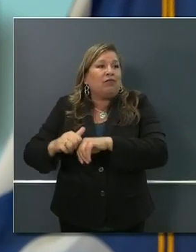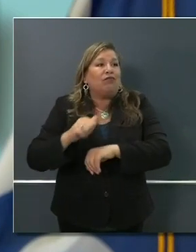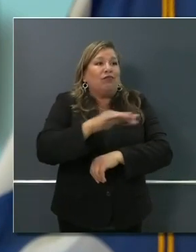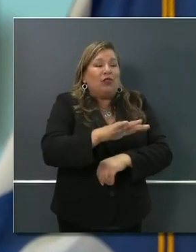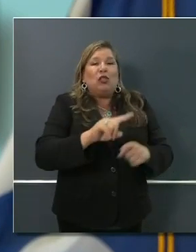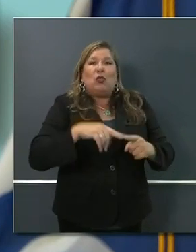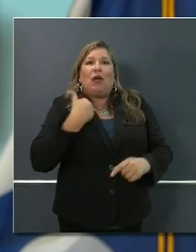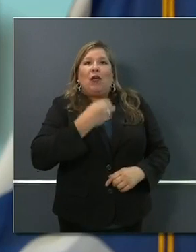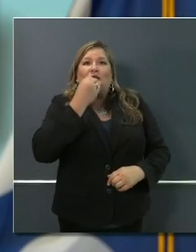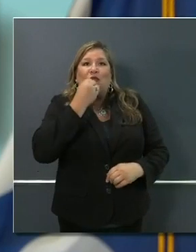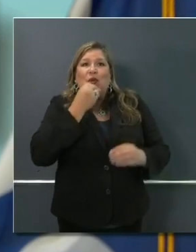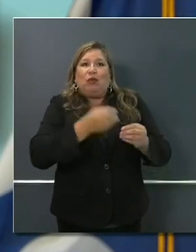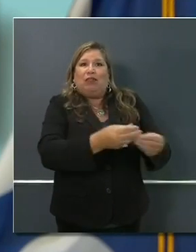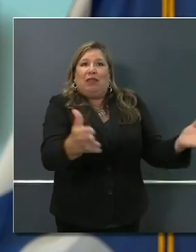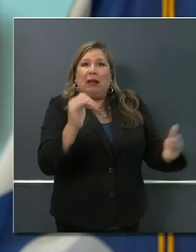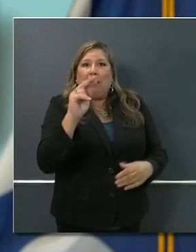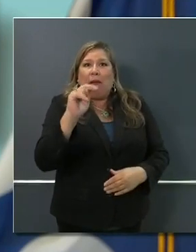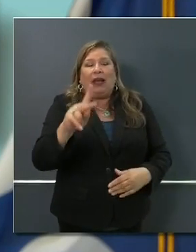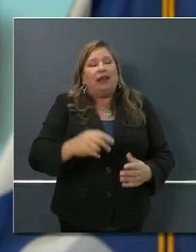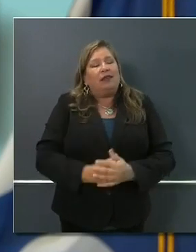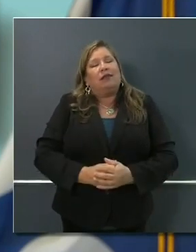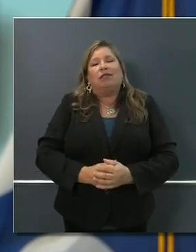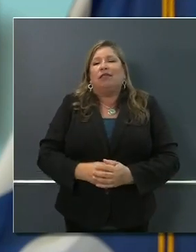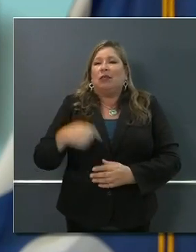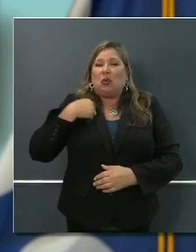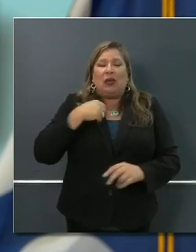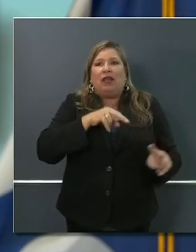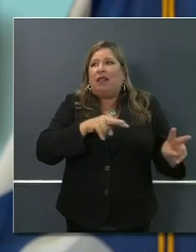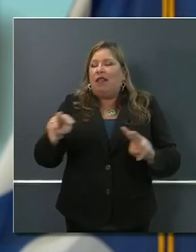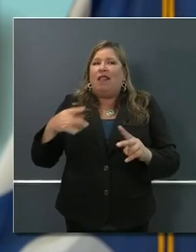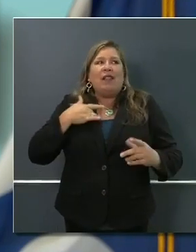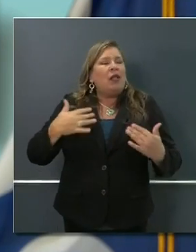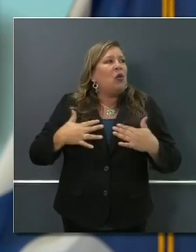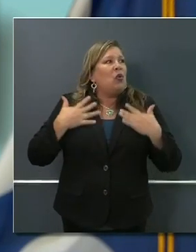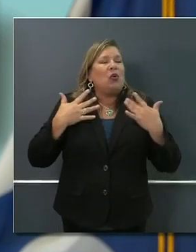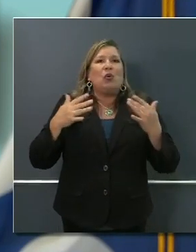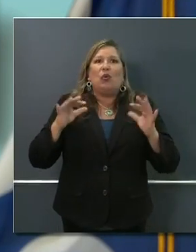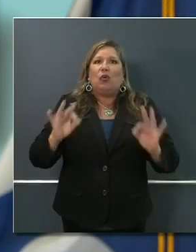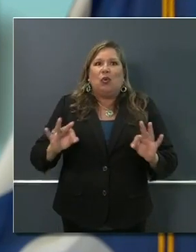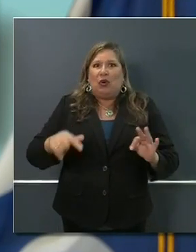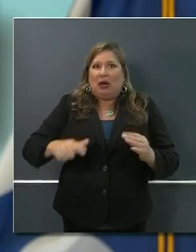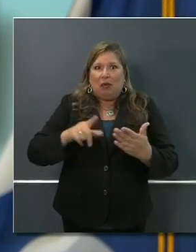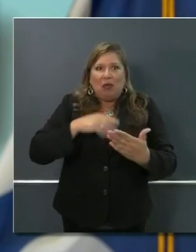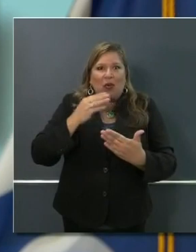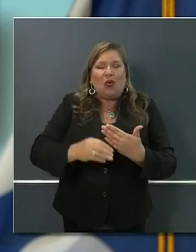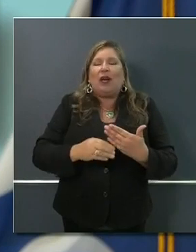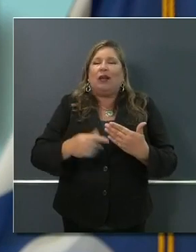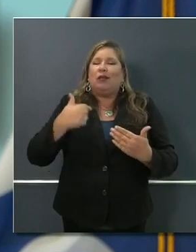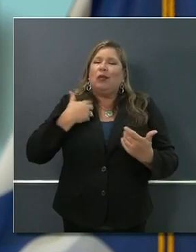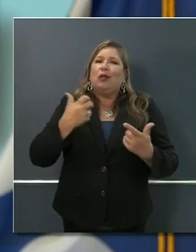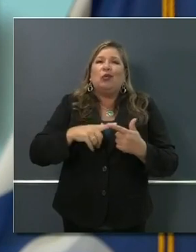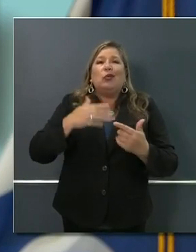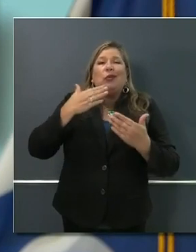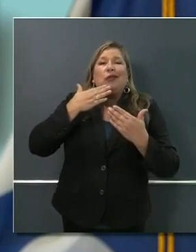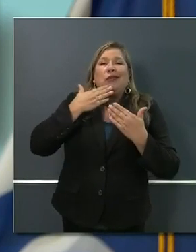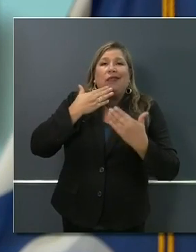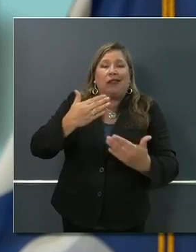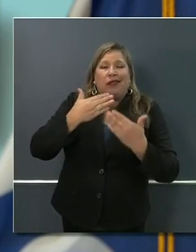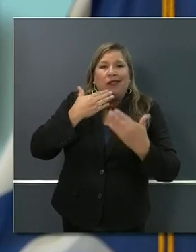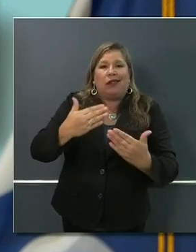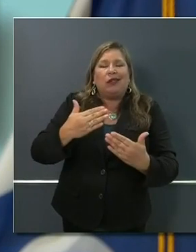food banks. We are very excited and enlivened by this program. And I want to thank, and I'll introduce her in a moment,